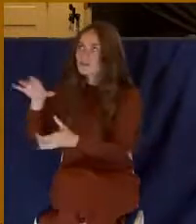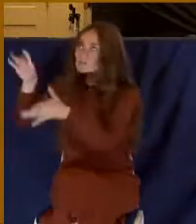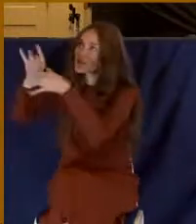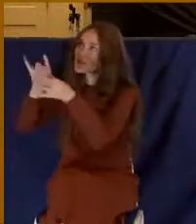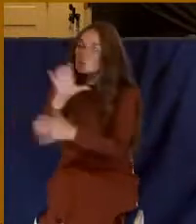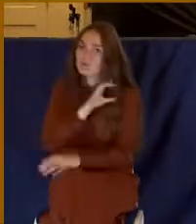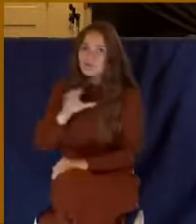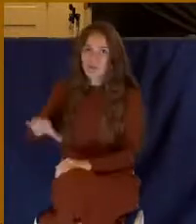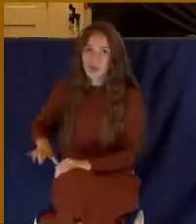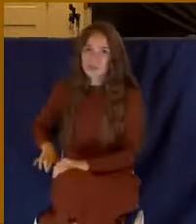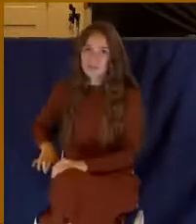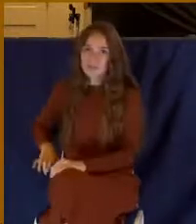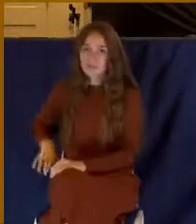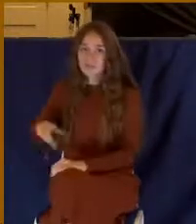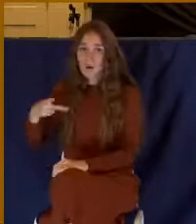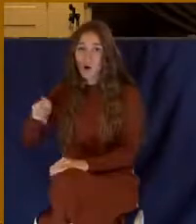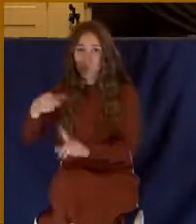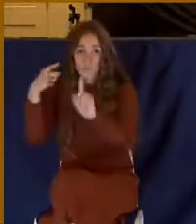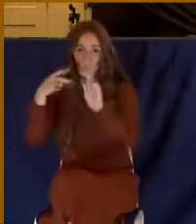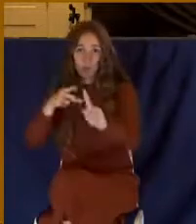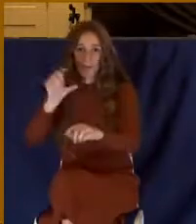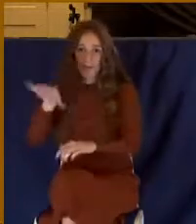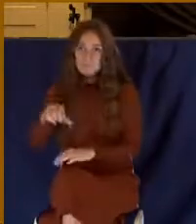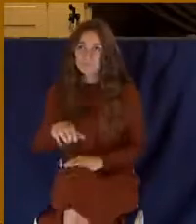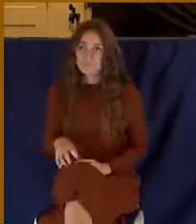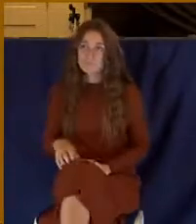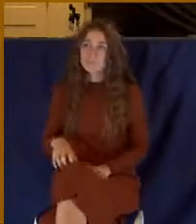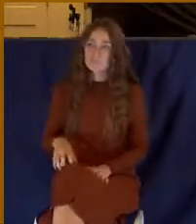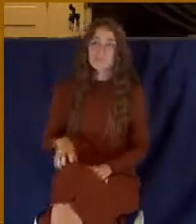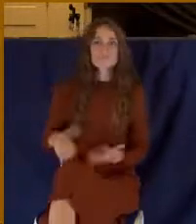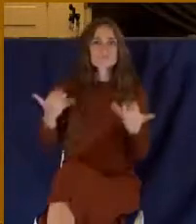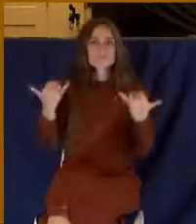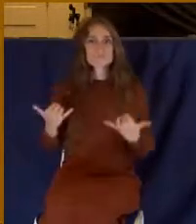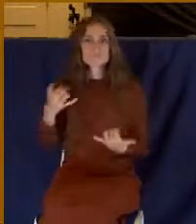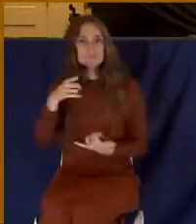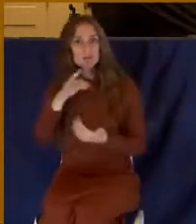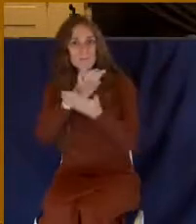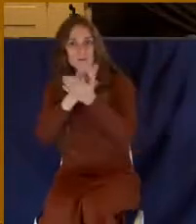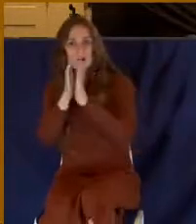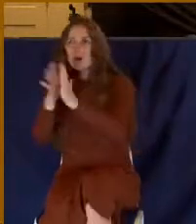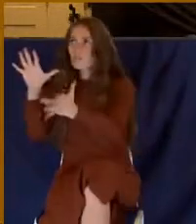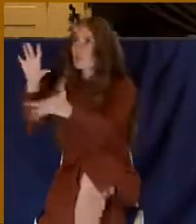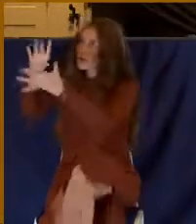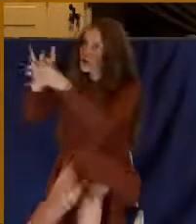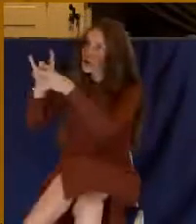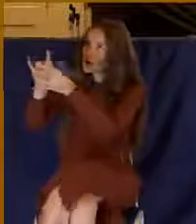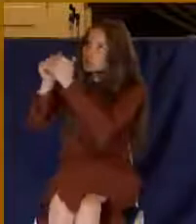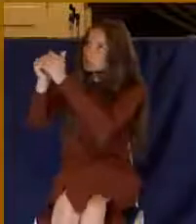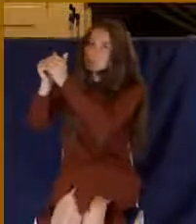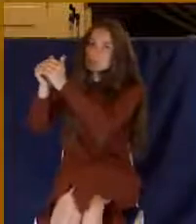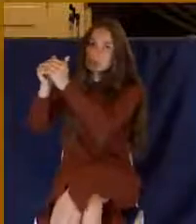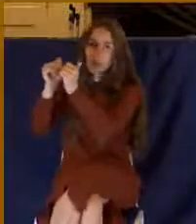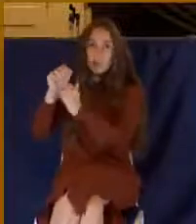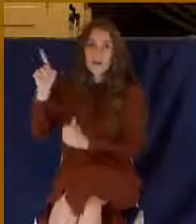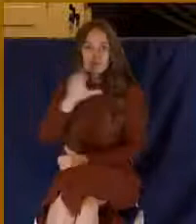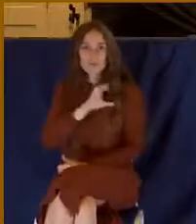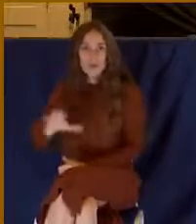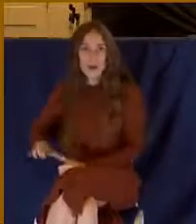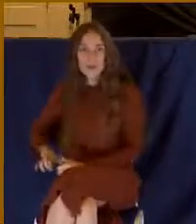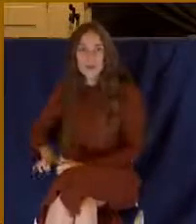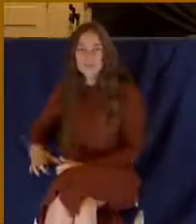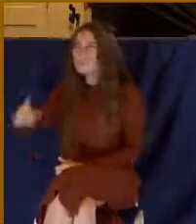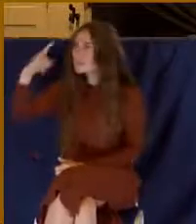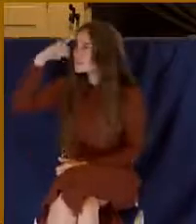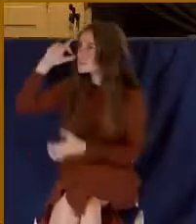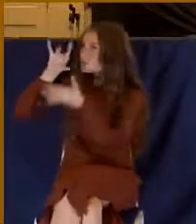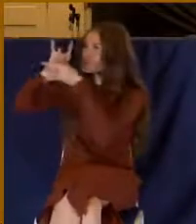And that's what Paul's talking about here. Now you are one with him. And in the mind of God, you are one with him. So much so